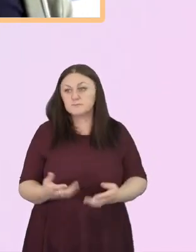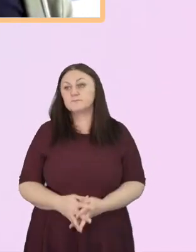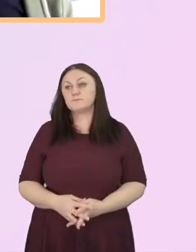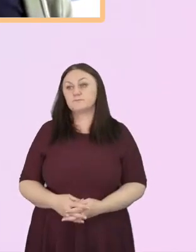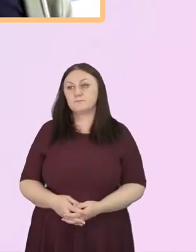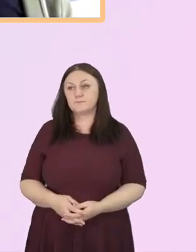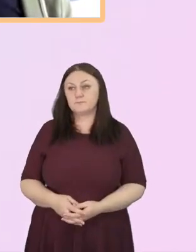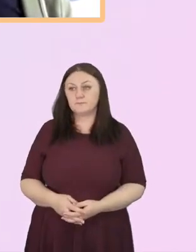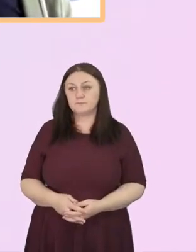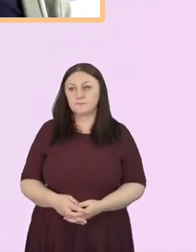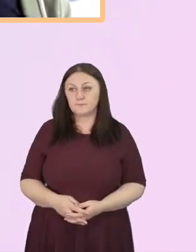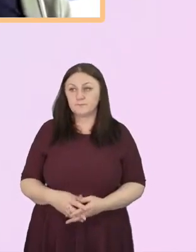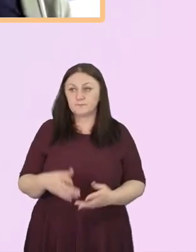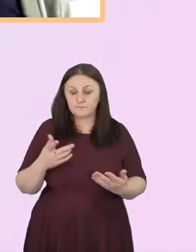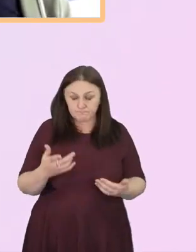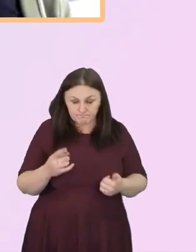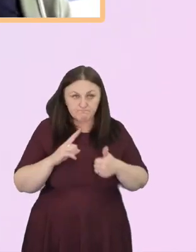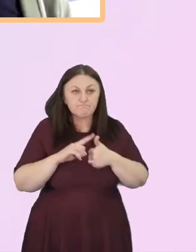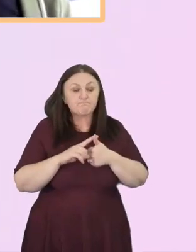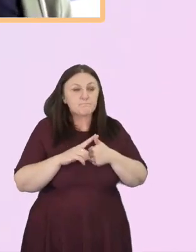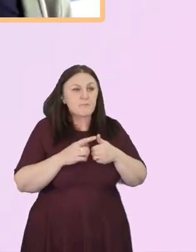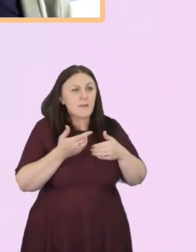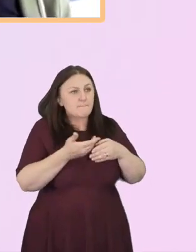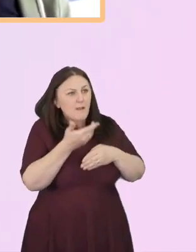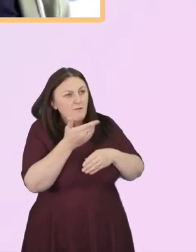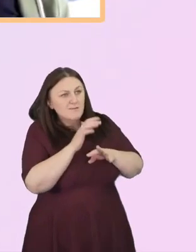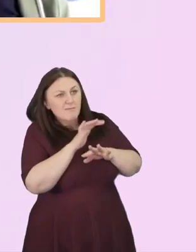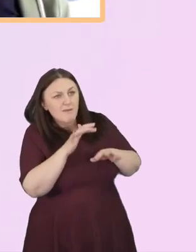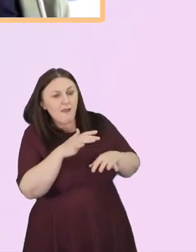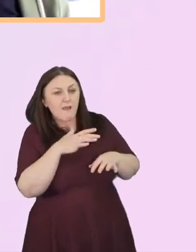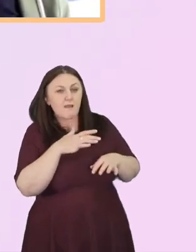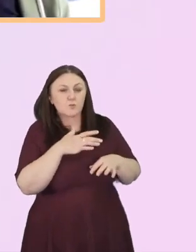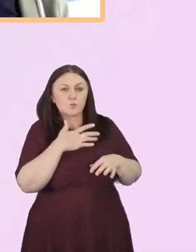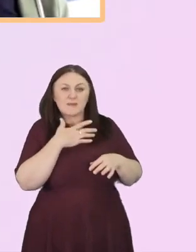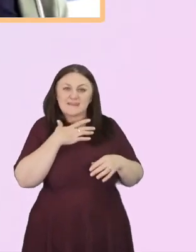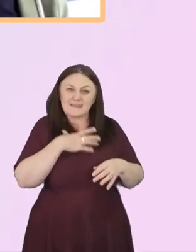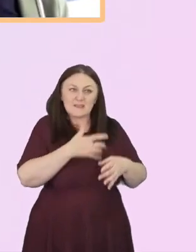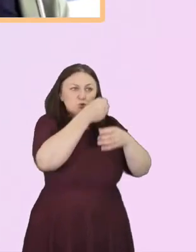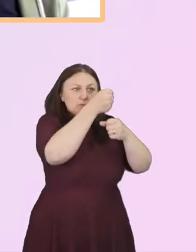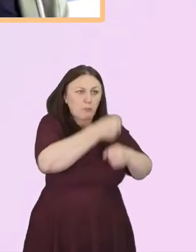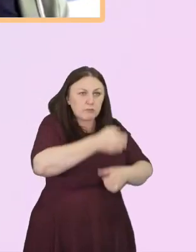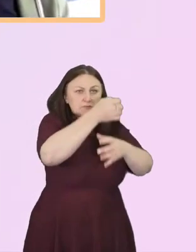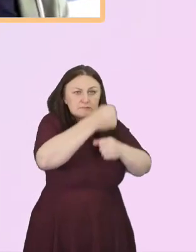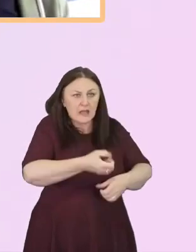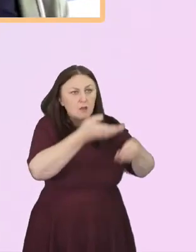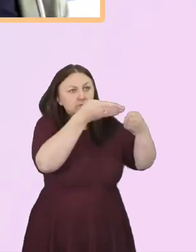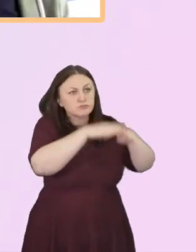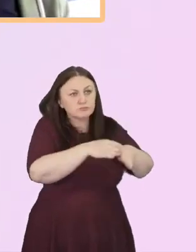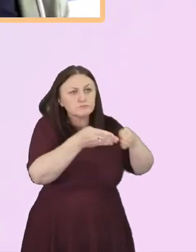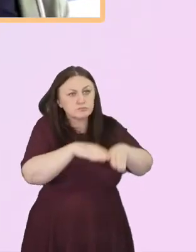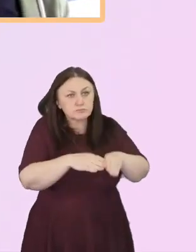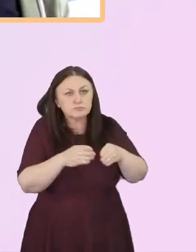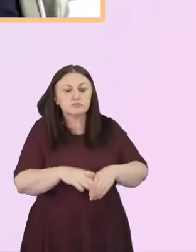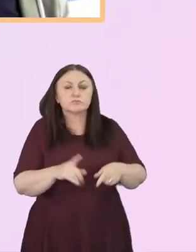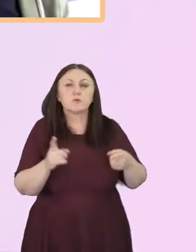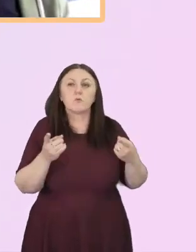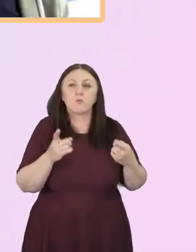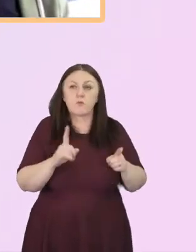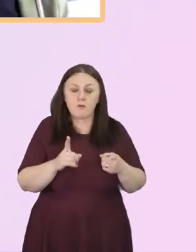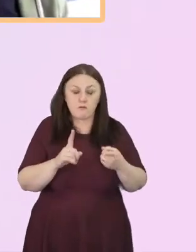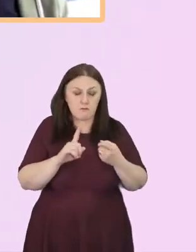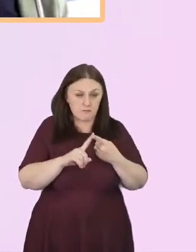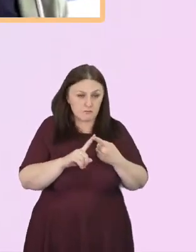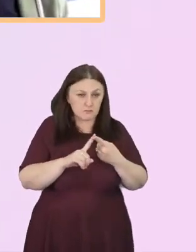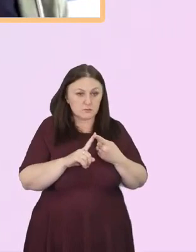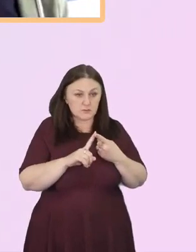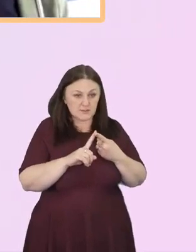I don't know about barriers that need demolishing. guess one thing for me is the kind of how hard it must be